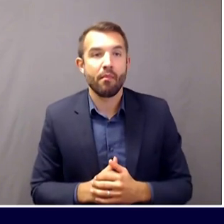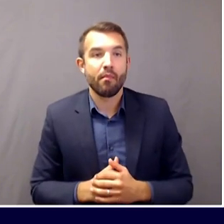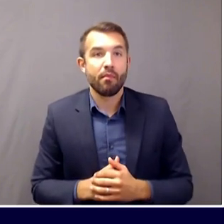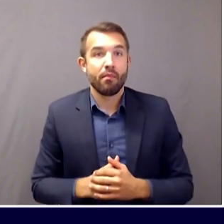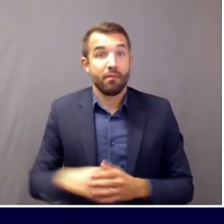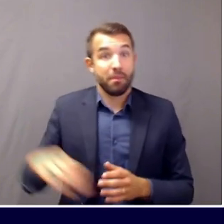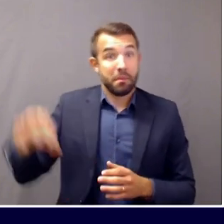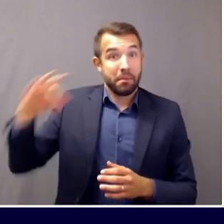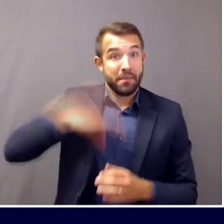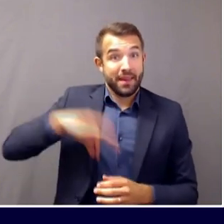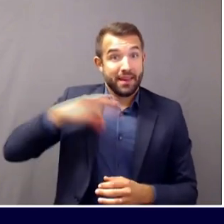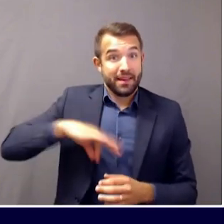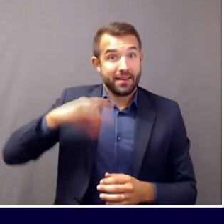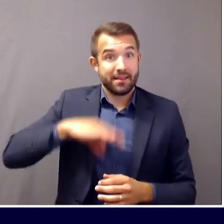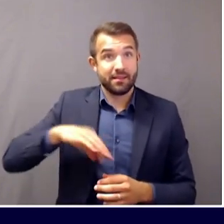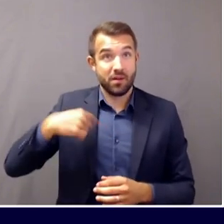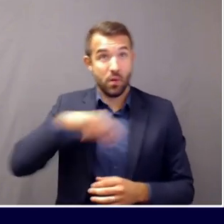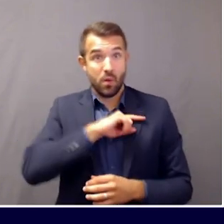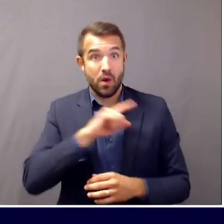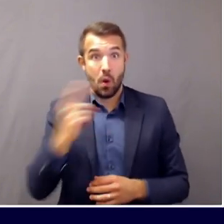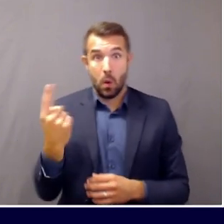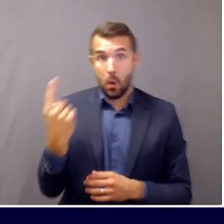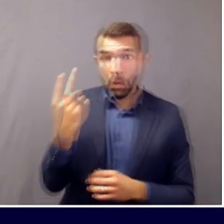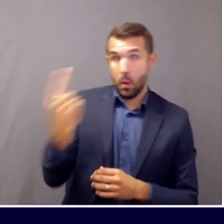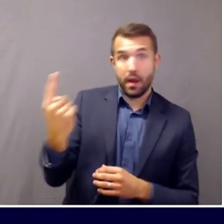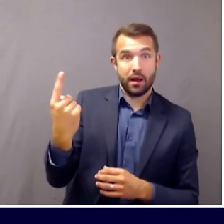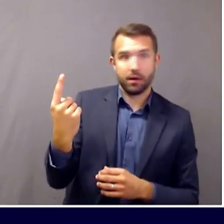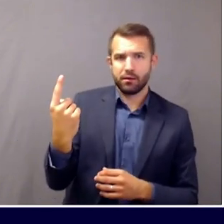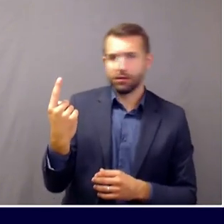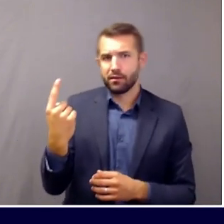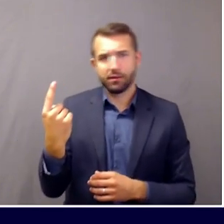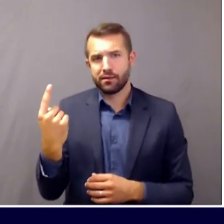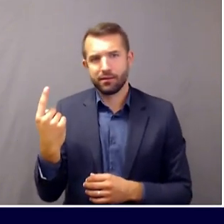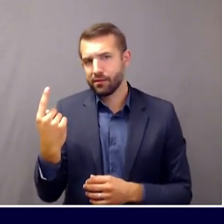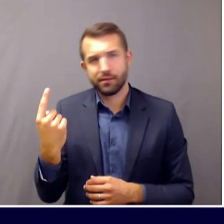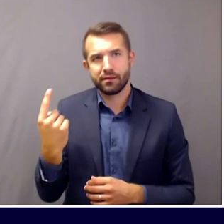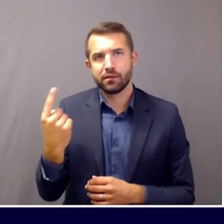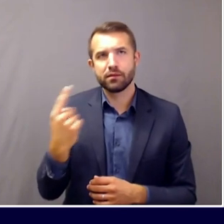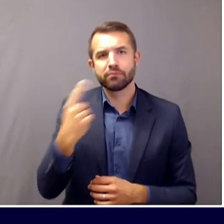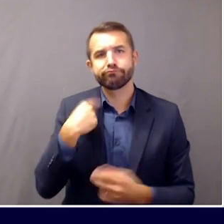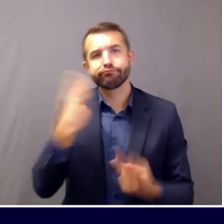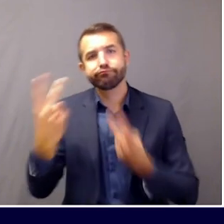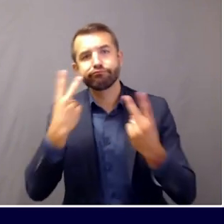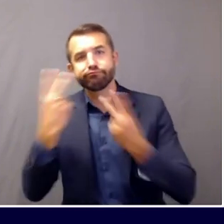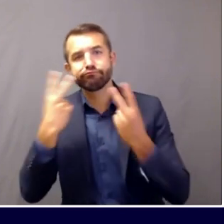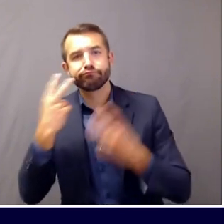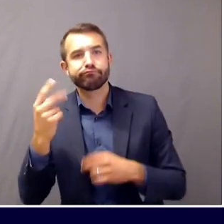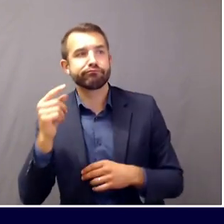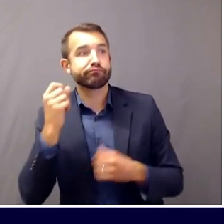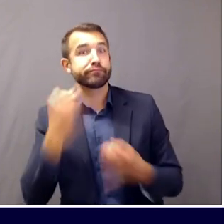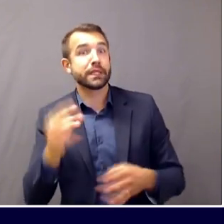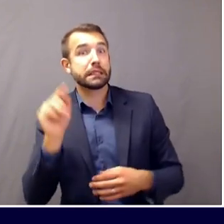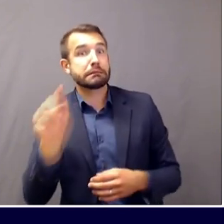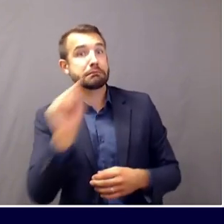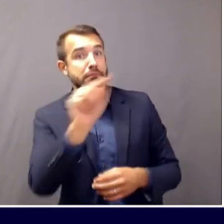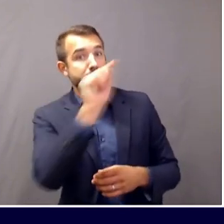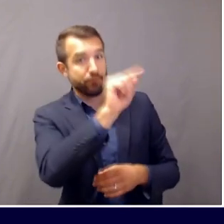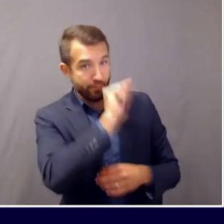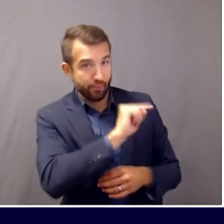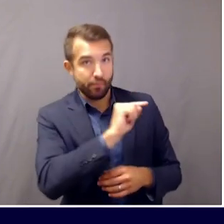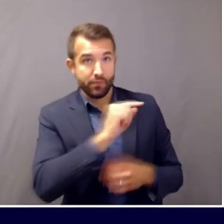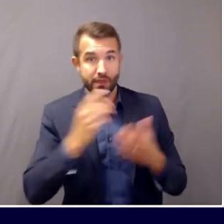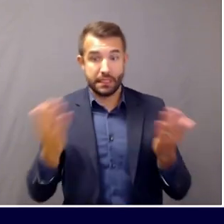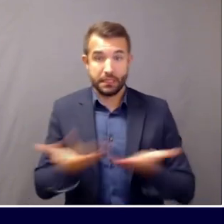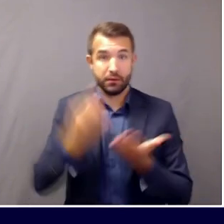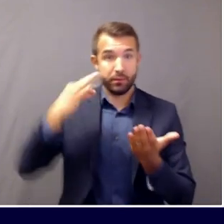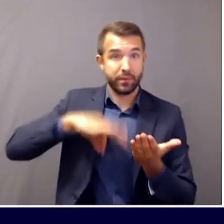in this respect. What we see, even though there are encouraging epidemiological signs in Maine, we simultaneously